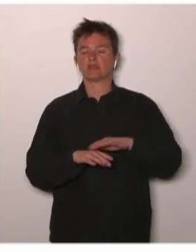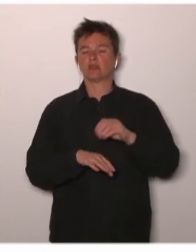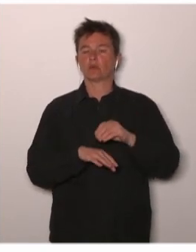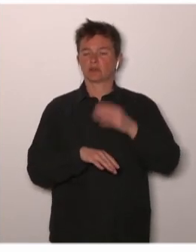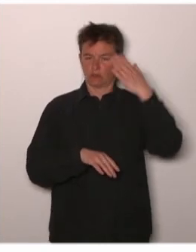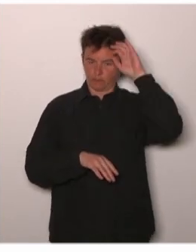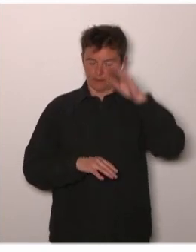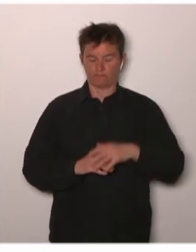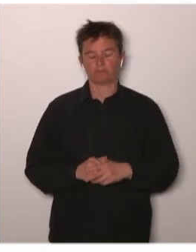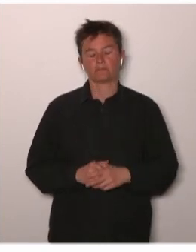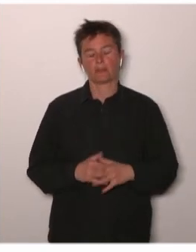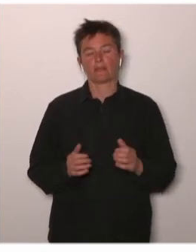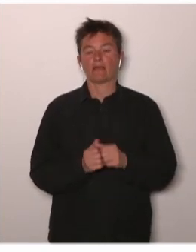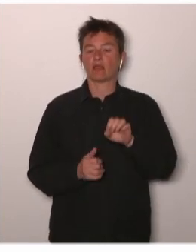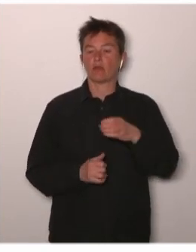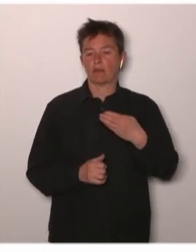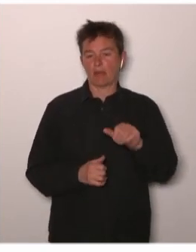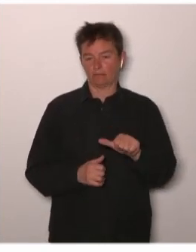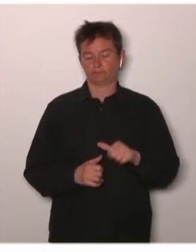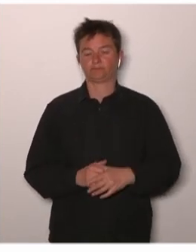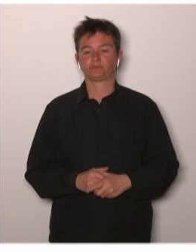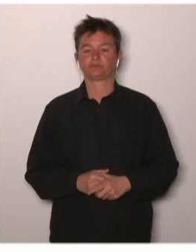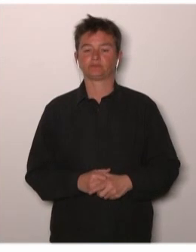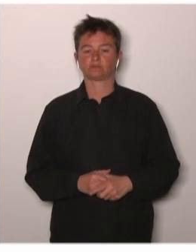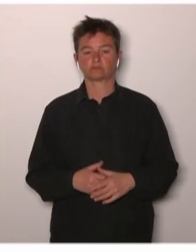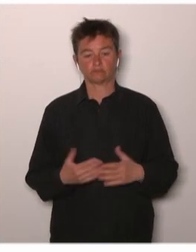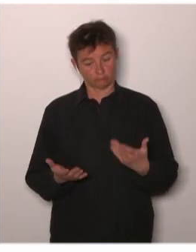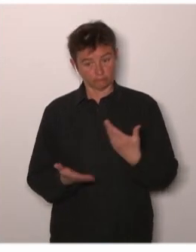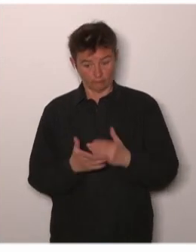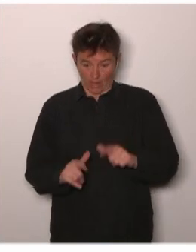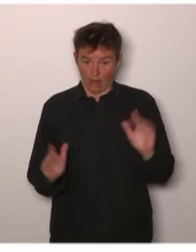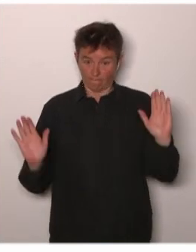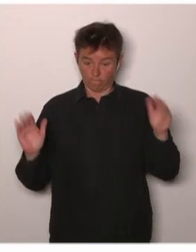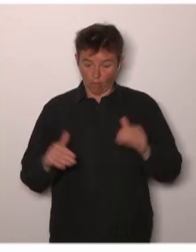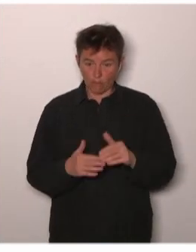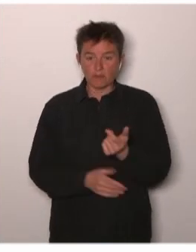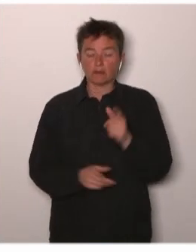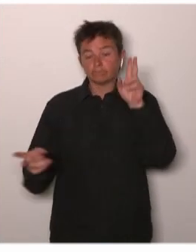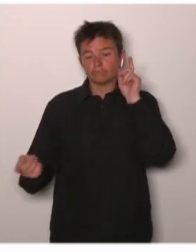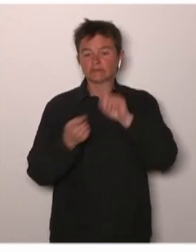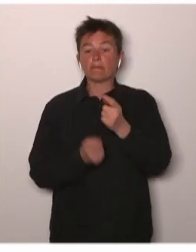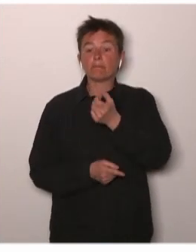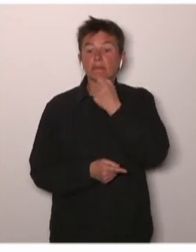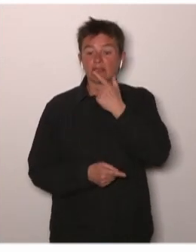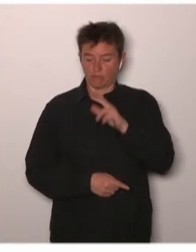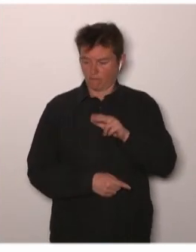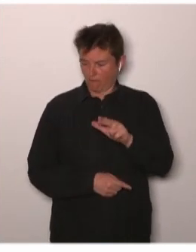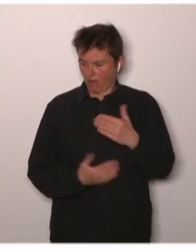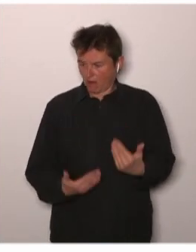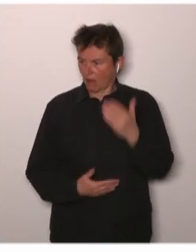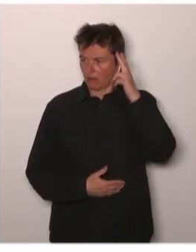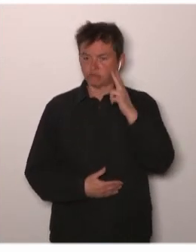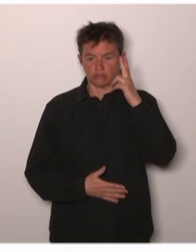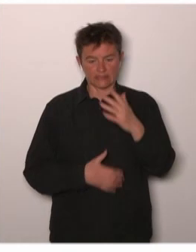has created now the Cancer Medicine Forum is going to be launched this year and we see on the slide sorry the